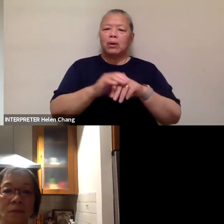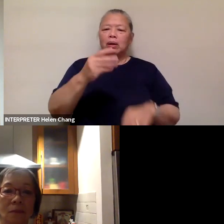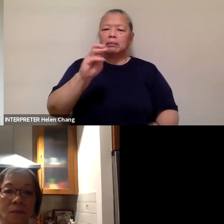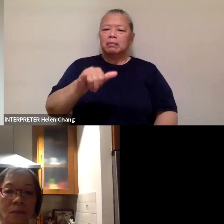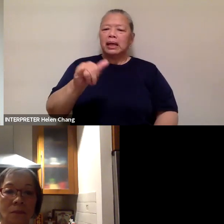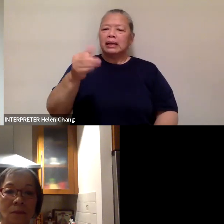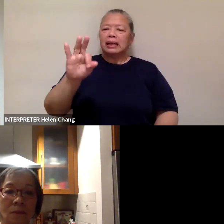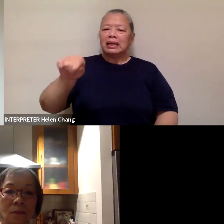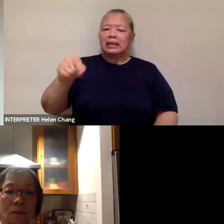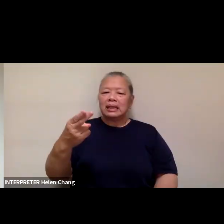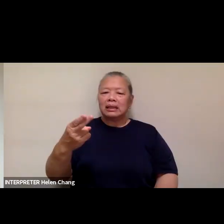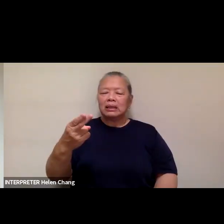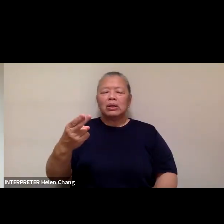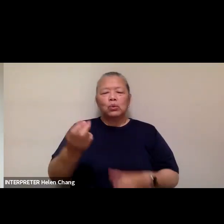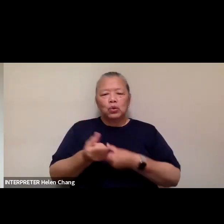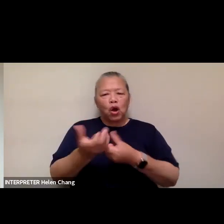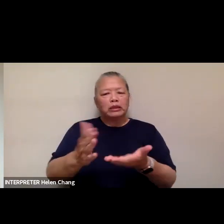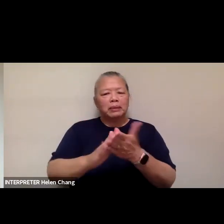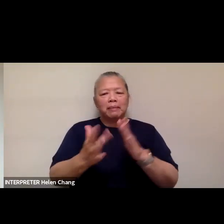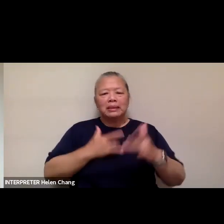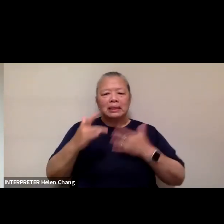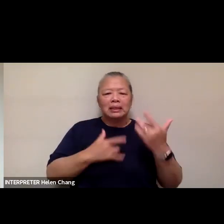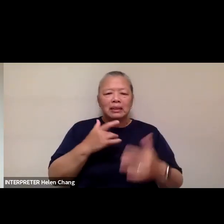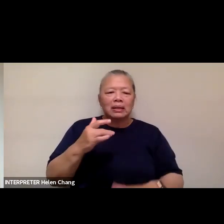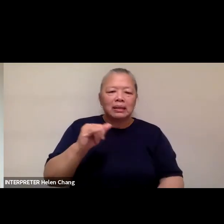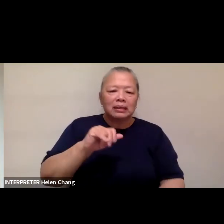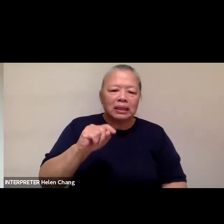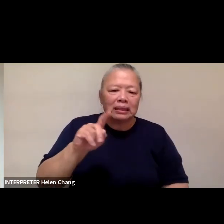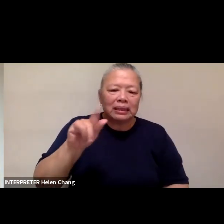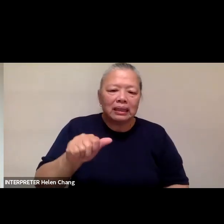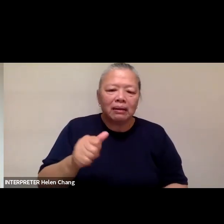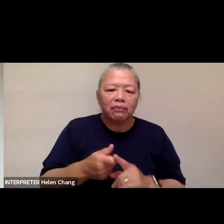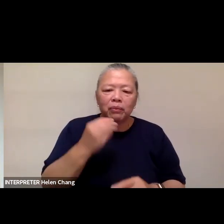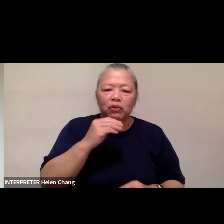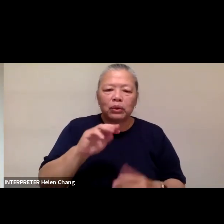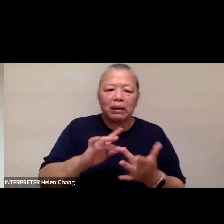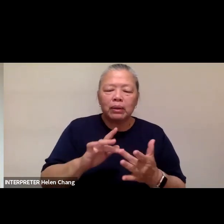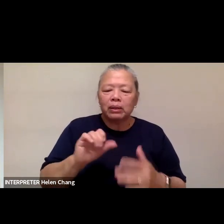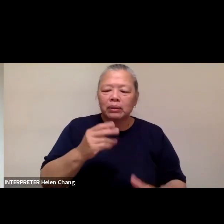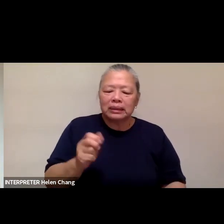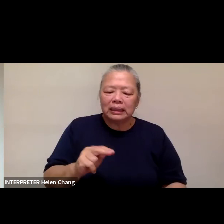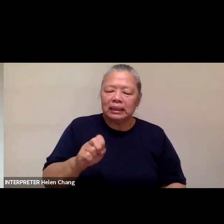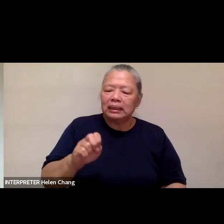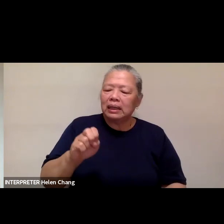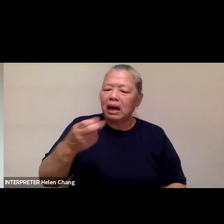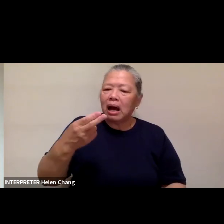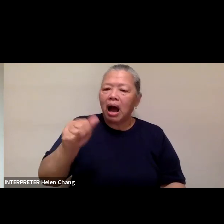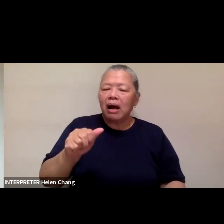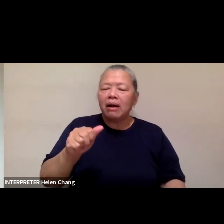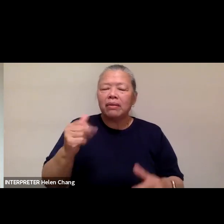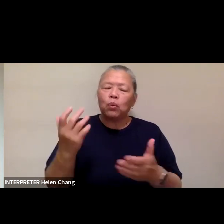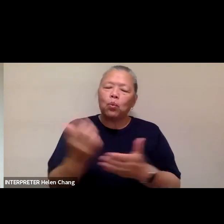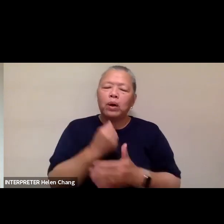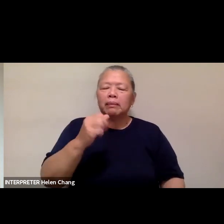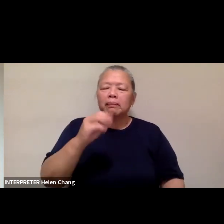will get you very excited. We have, uh, Jet Tila from the food network. We have Christine Ha, uh, who won master chef.